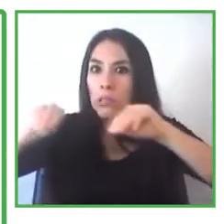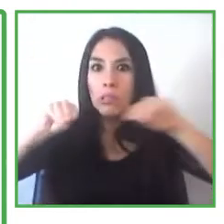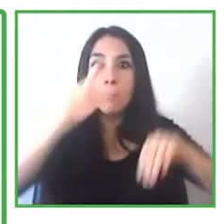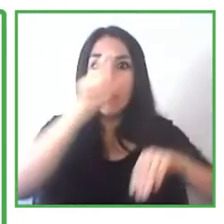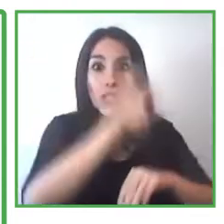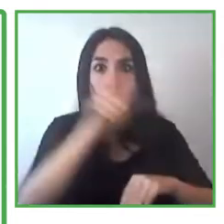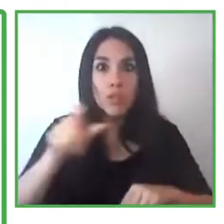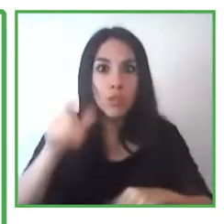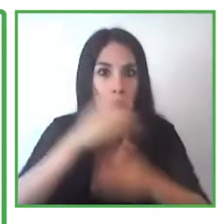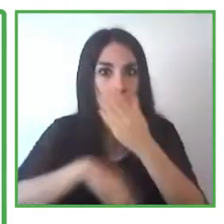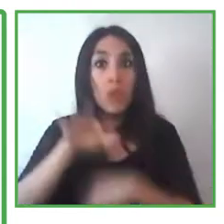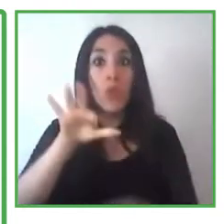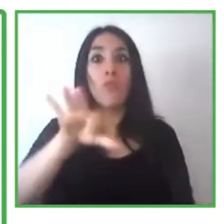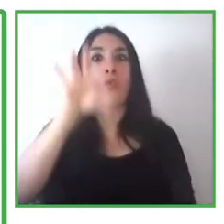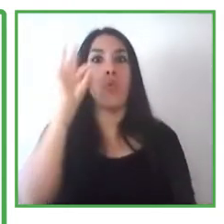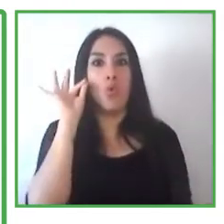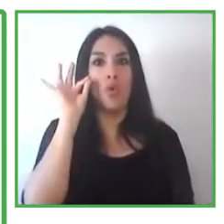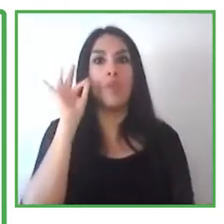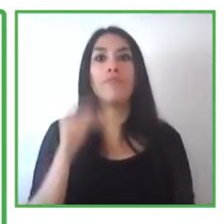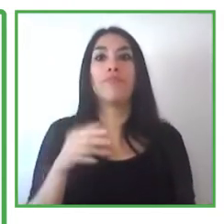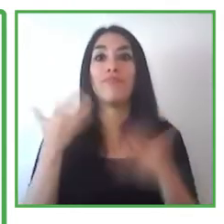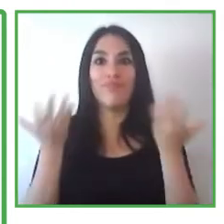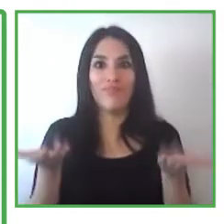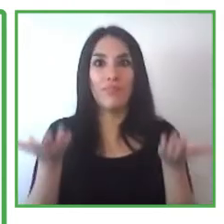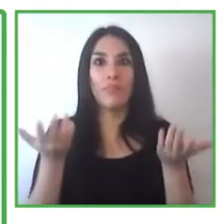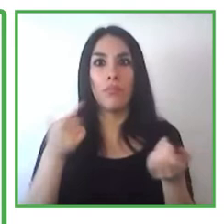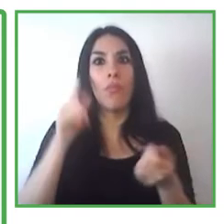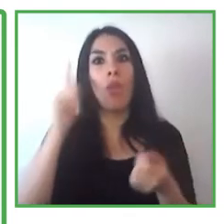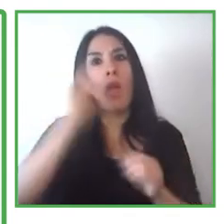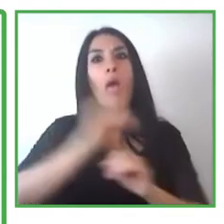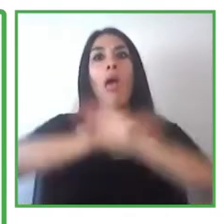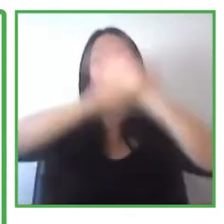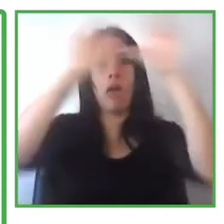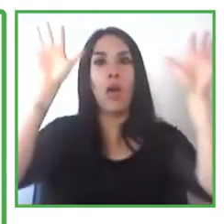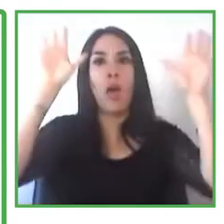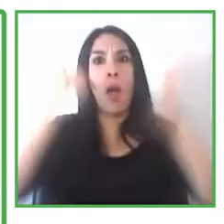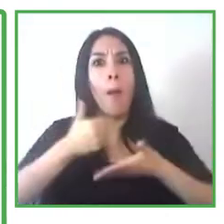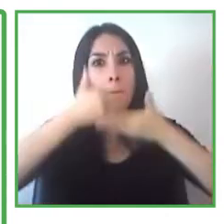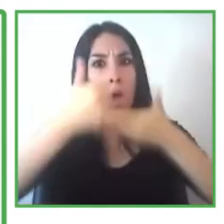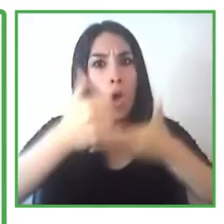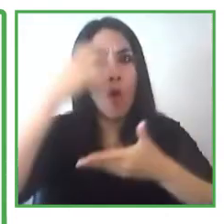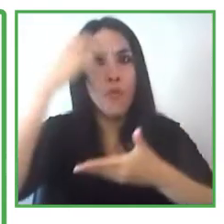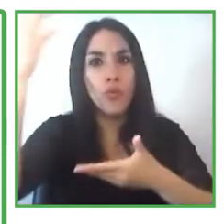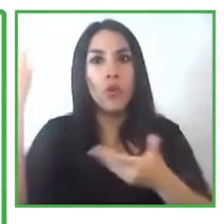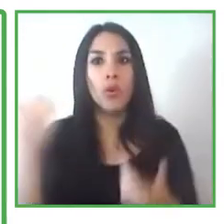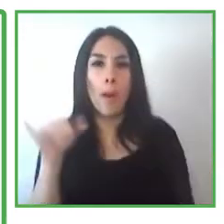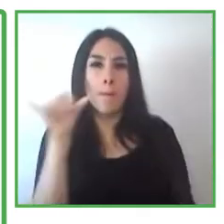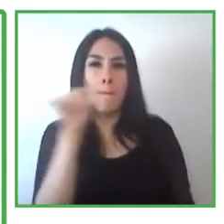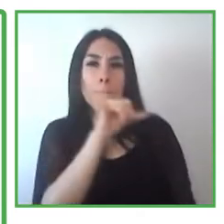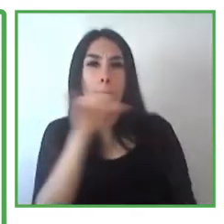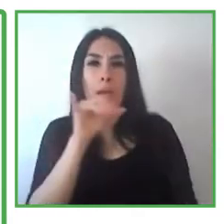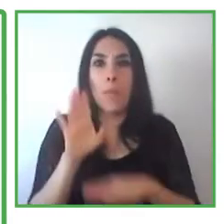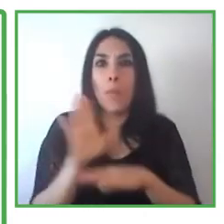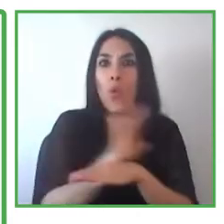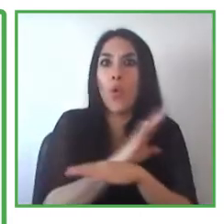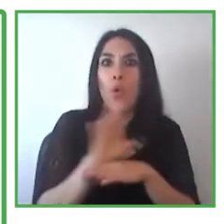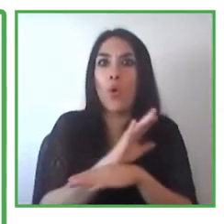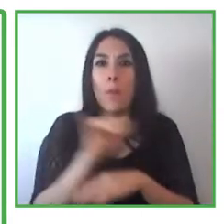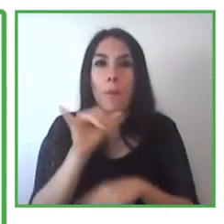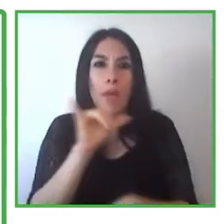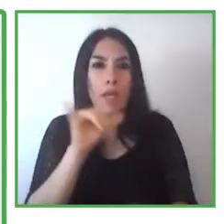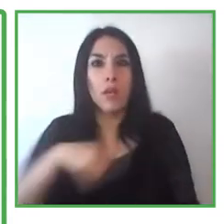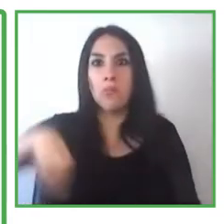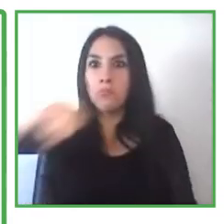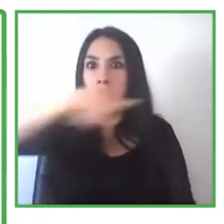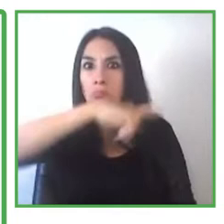are selected, they receive the economic support, a subsidy, some call it a scholarship, but we are not